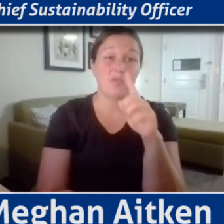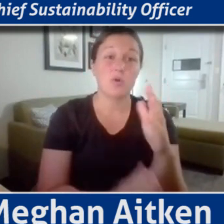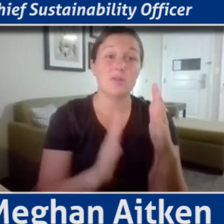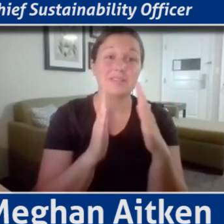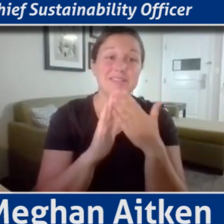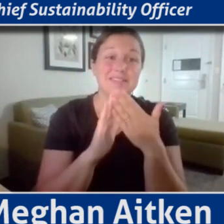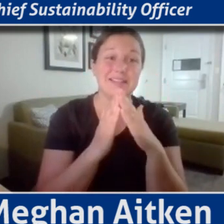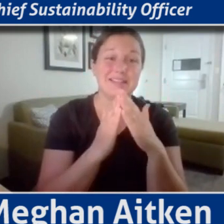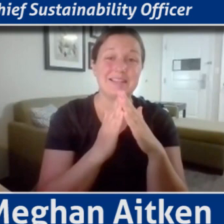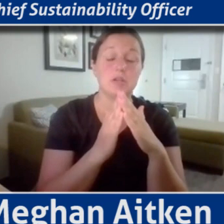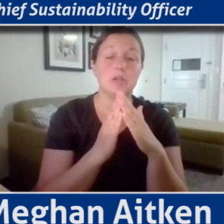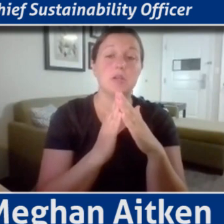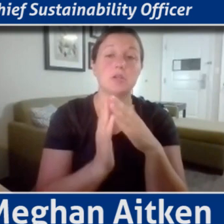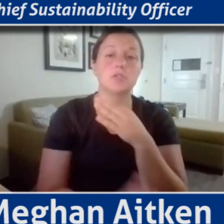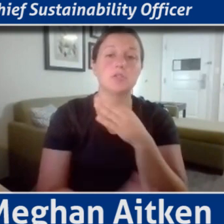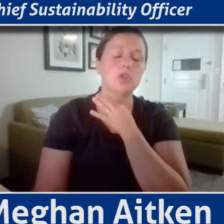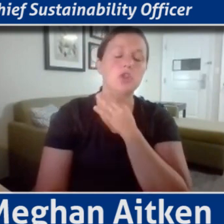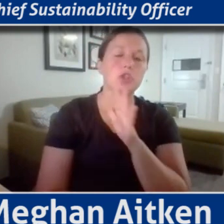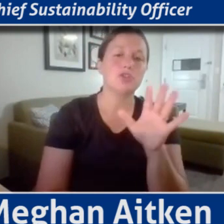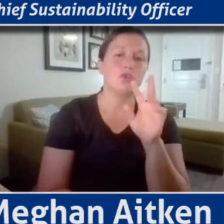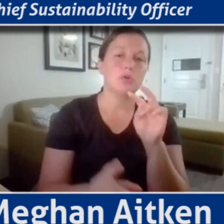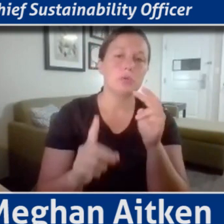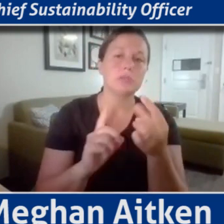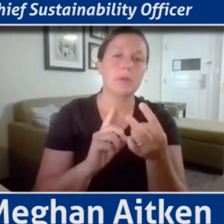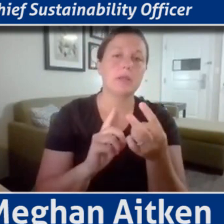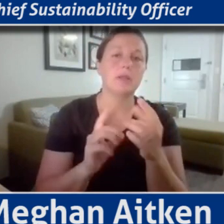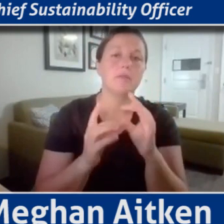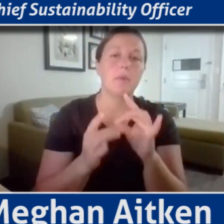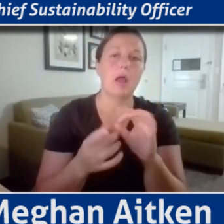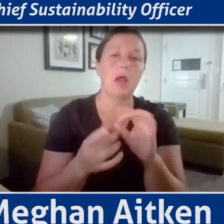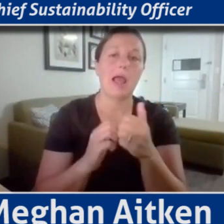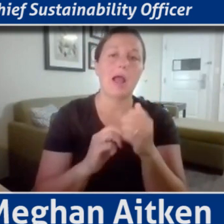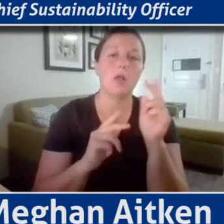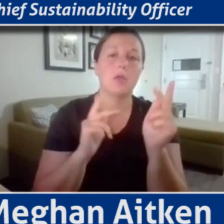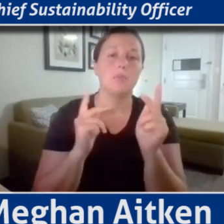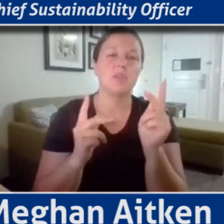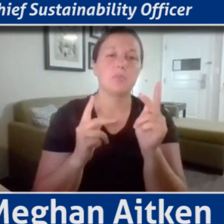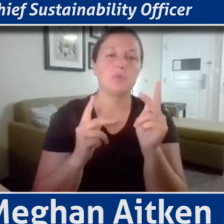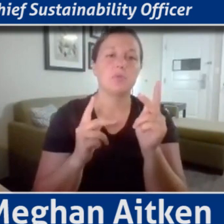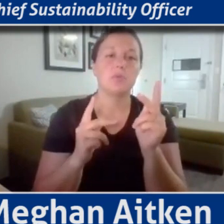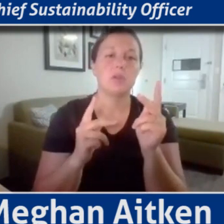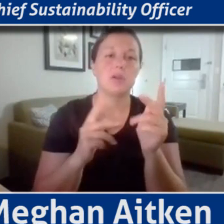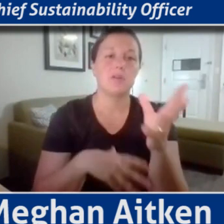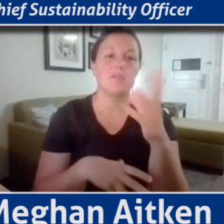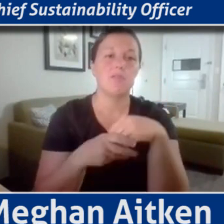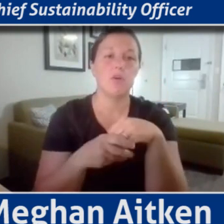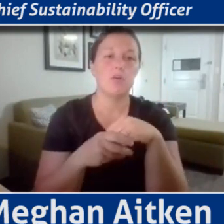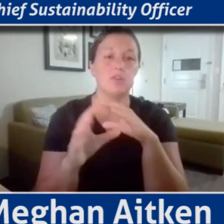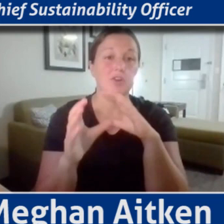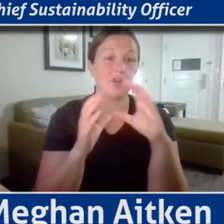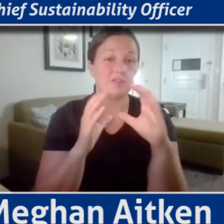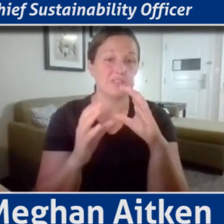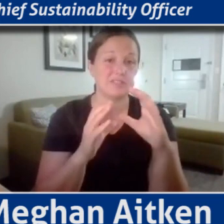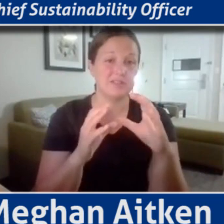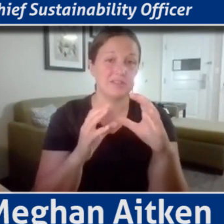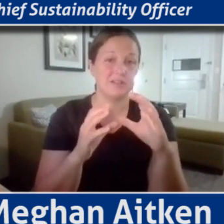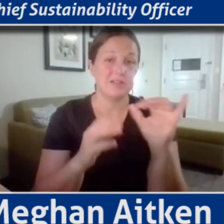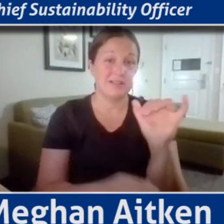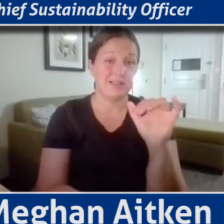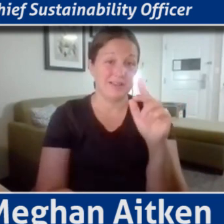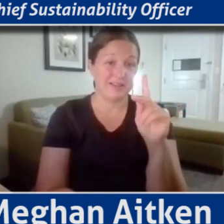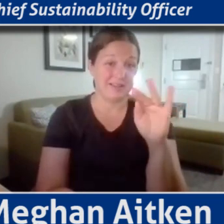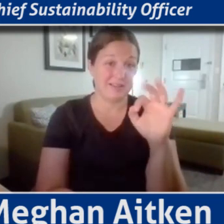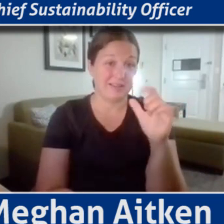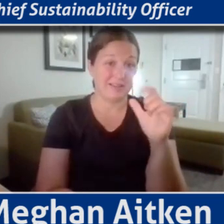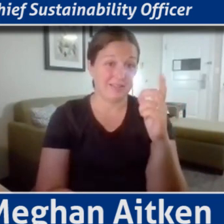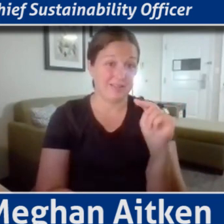I'm curious in your perspective on how people have engaged with this conversation. Are you seeing kind of to Caitlin's point, a growth